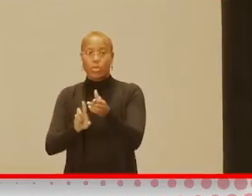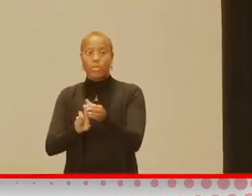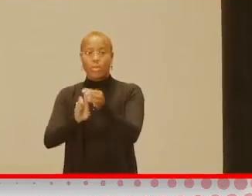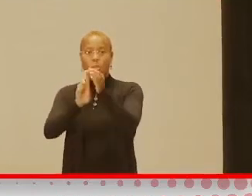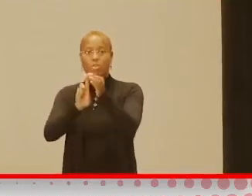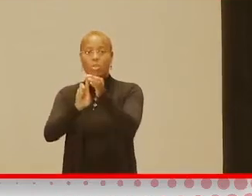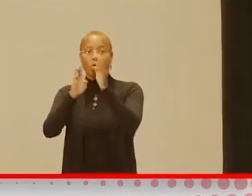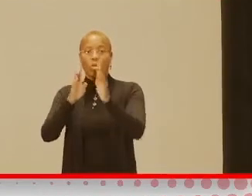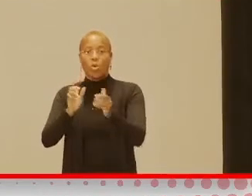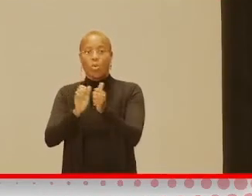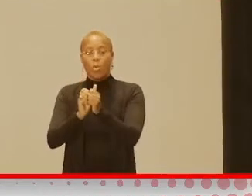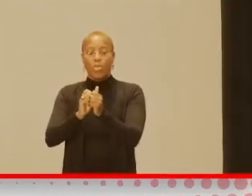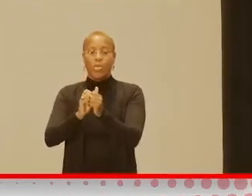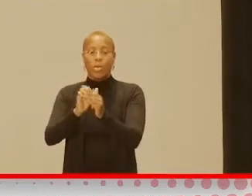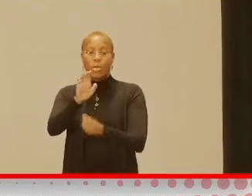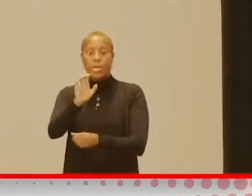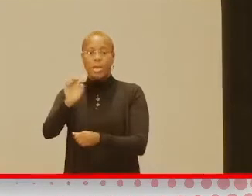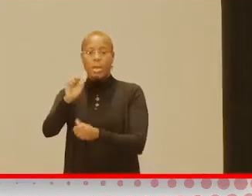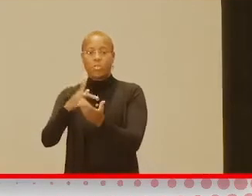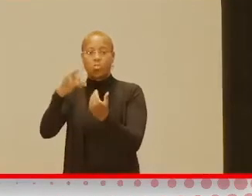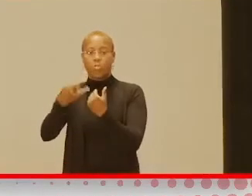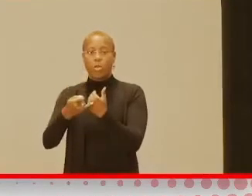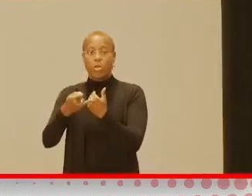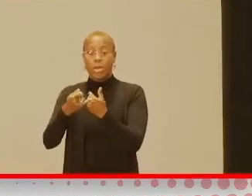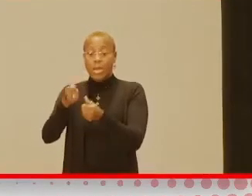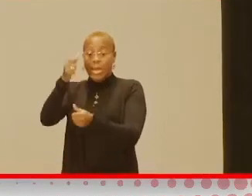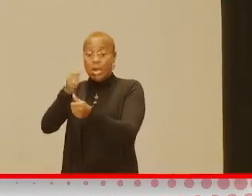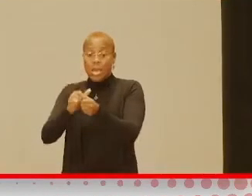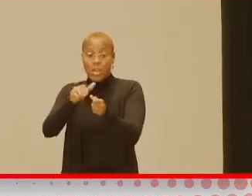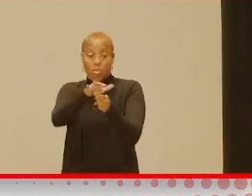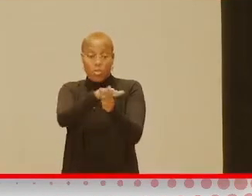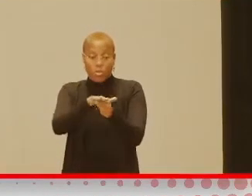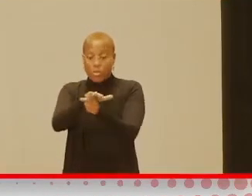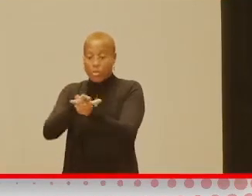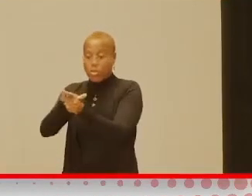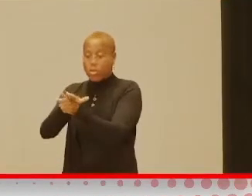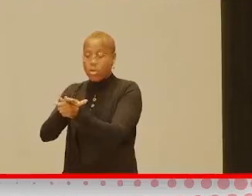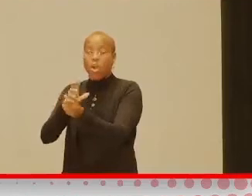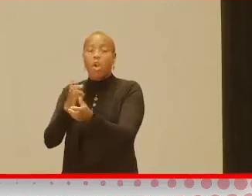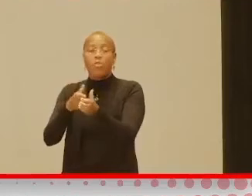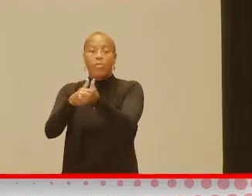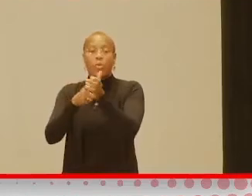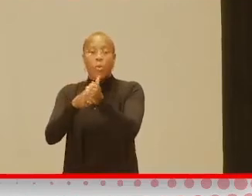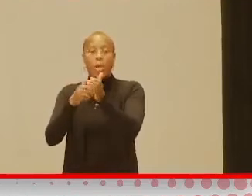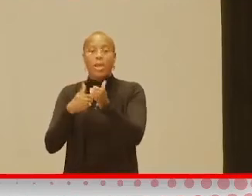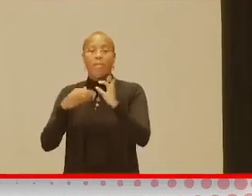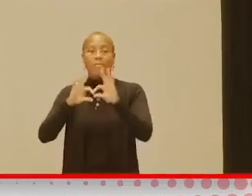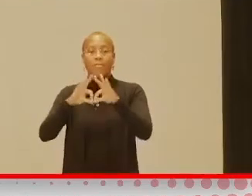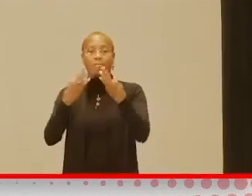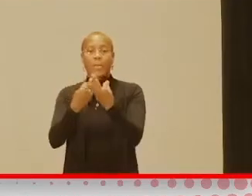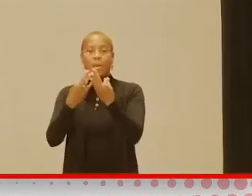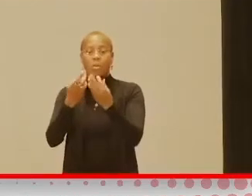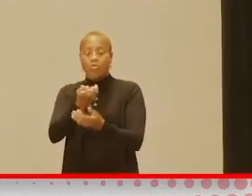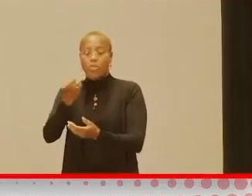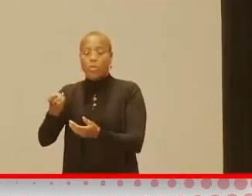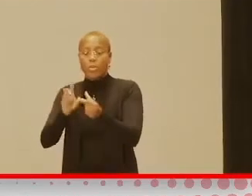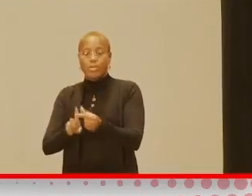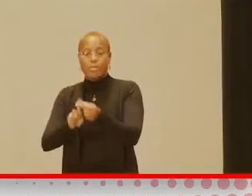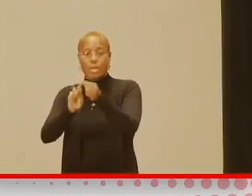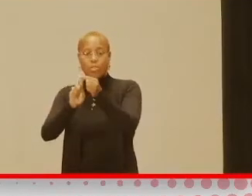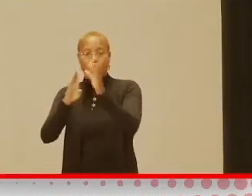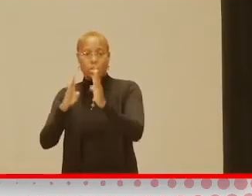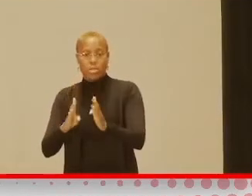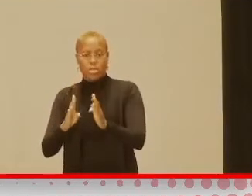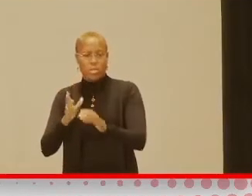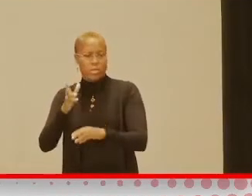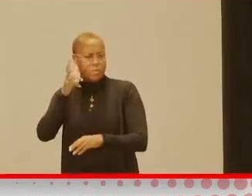So each one of these areas is required to have a family resource specialist. And that's important to know because